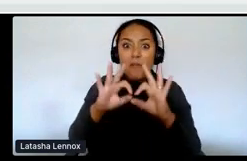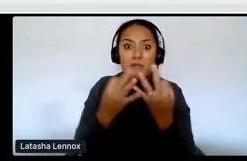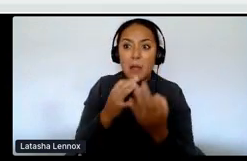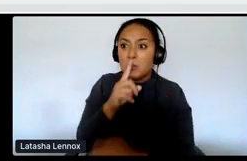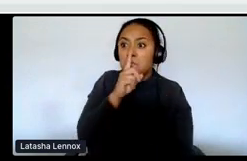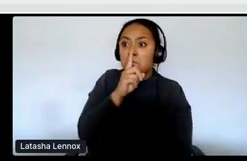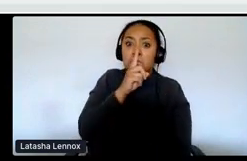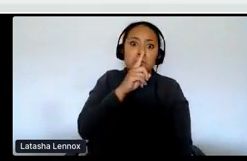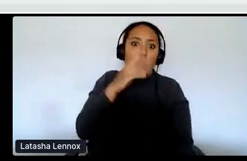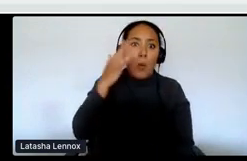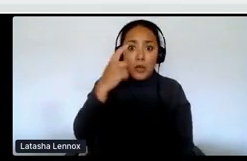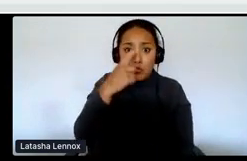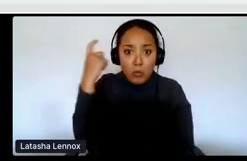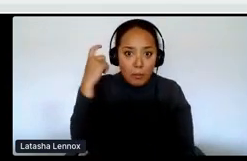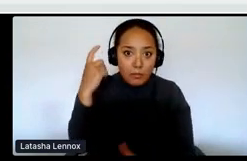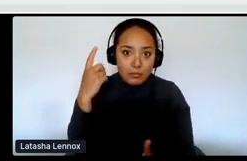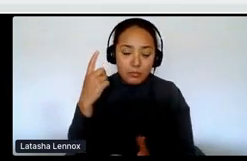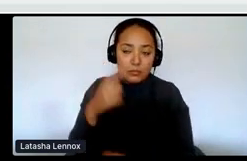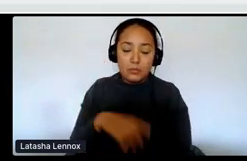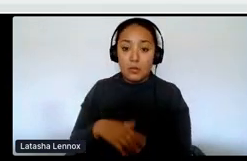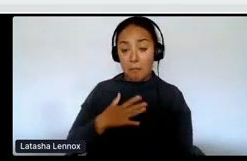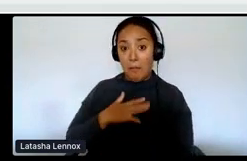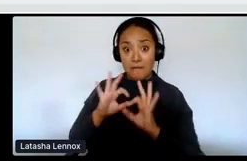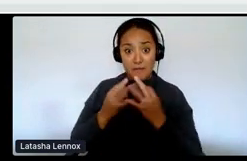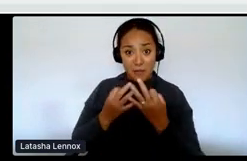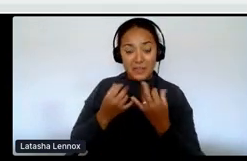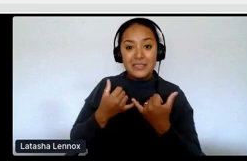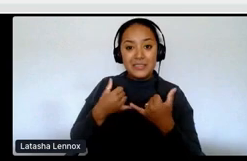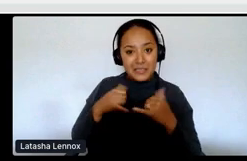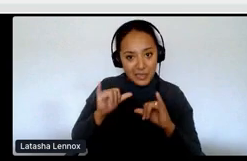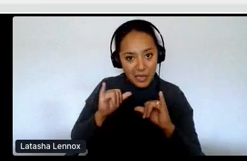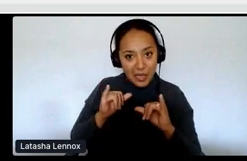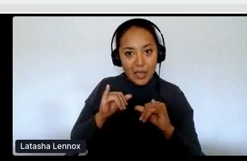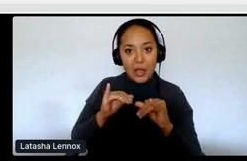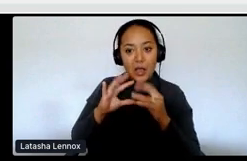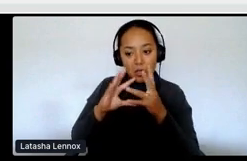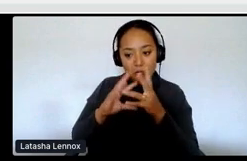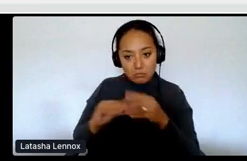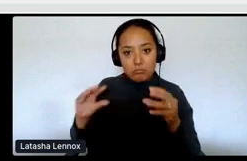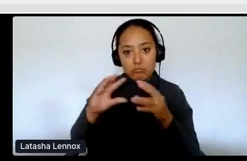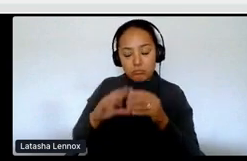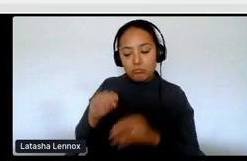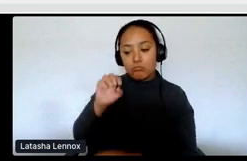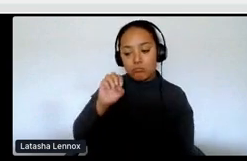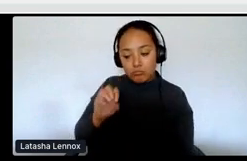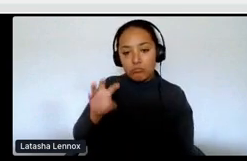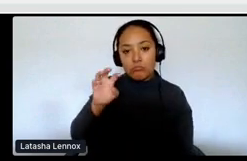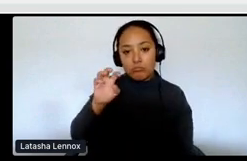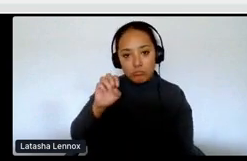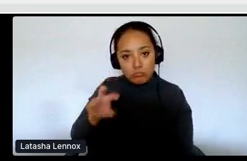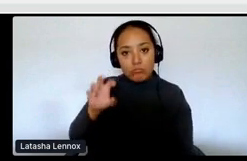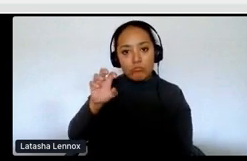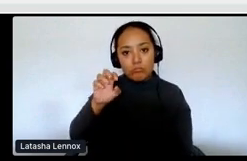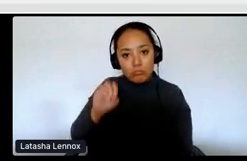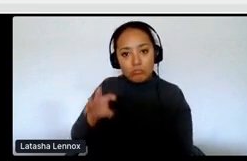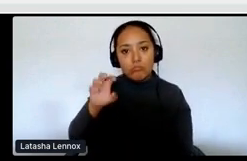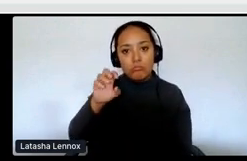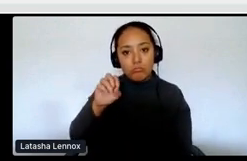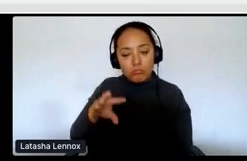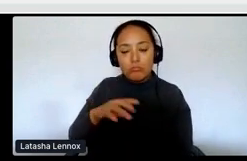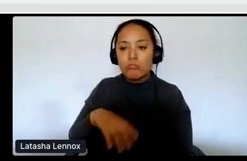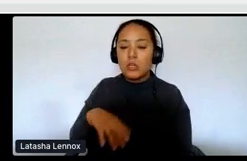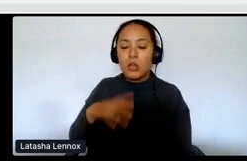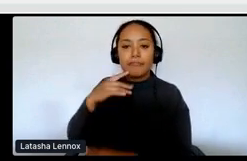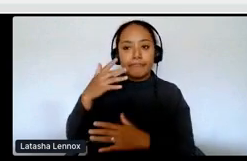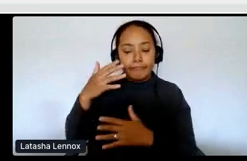it was so traumatic. Um, my family still slowly tells me stories, um, throughout the, throughout the, um, the years.